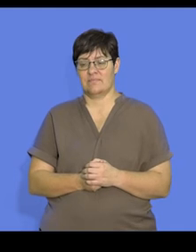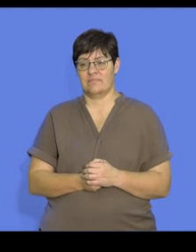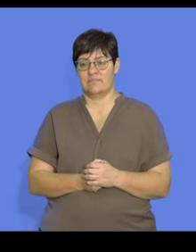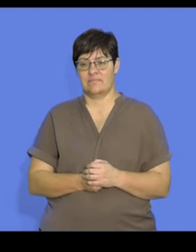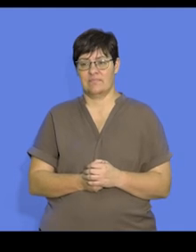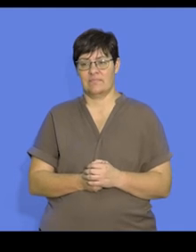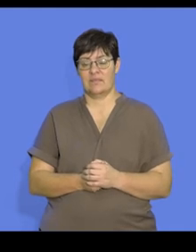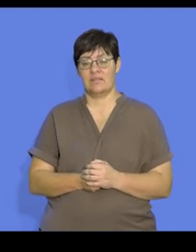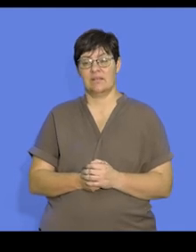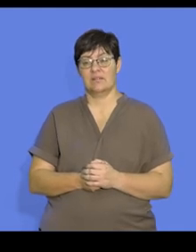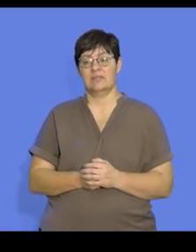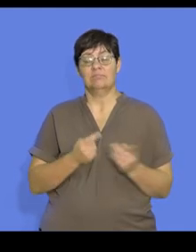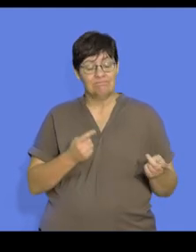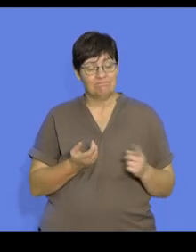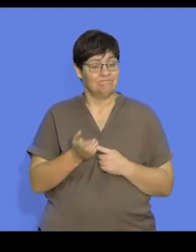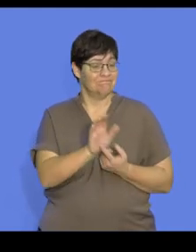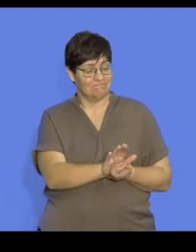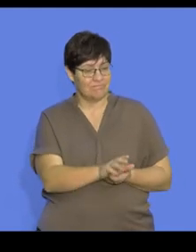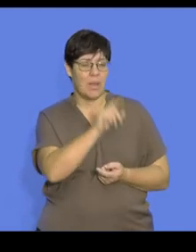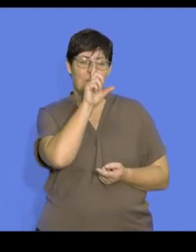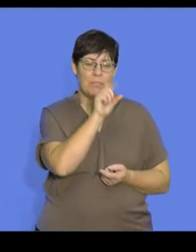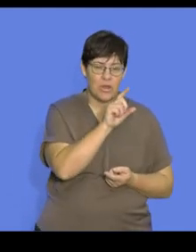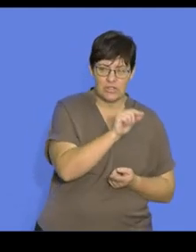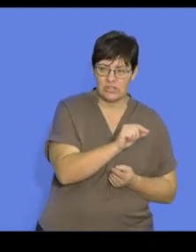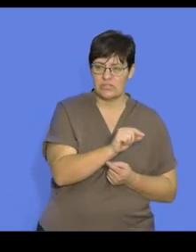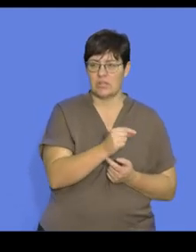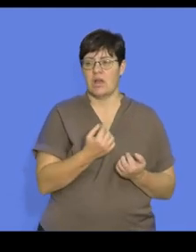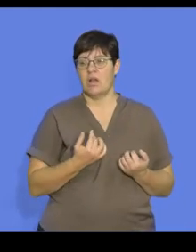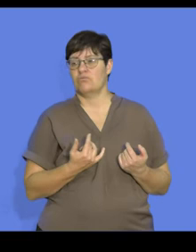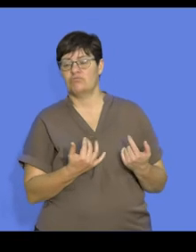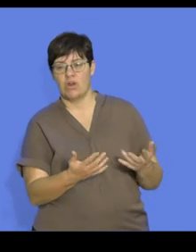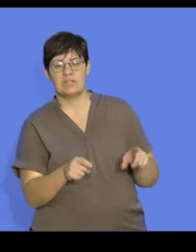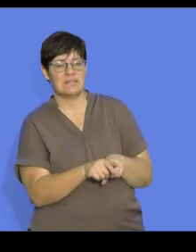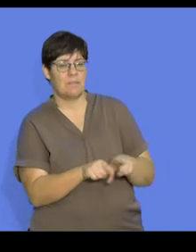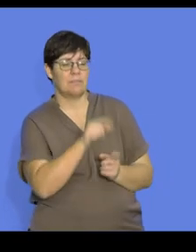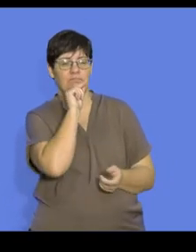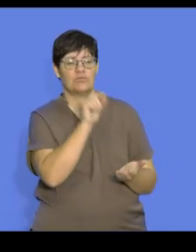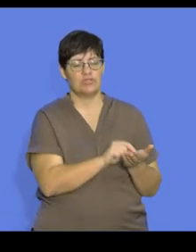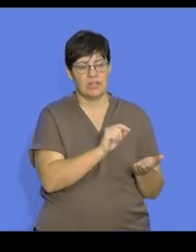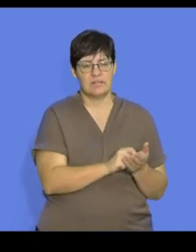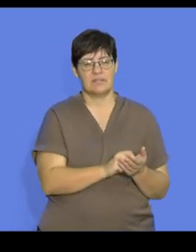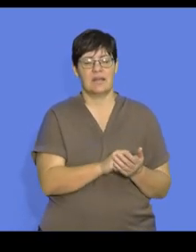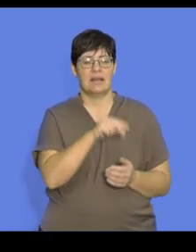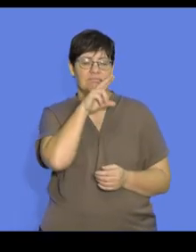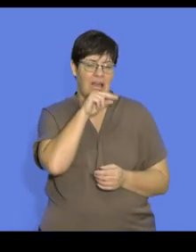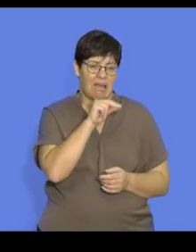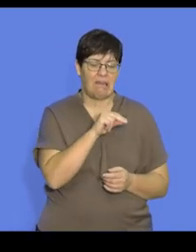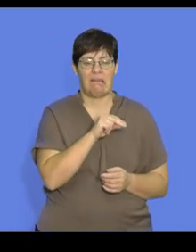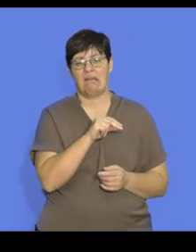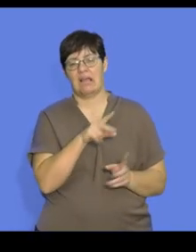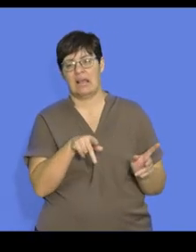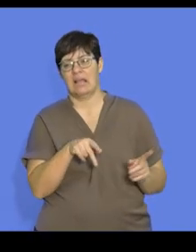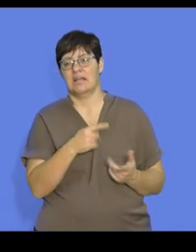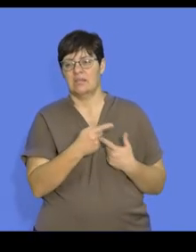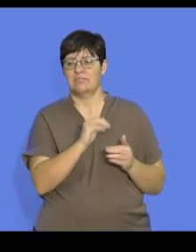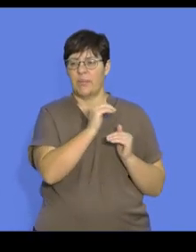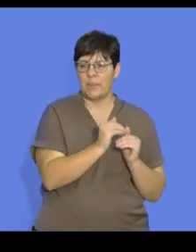So this is a display in birds on the ground, such as your chickens, ducks, geese, guinea fowls,